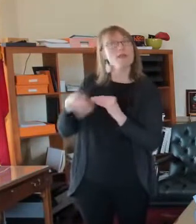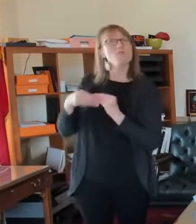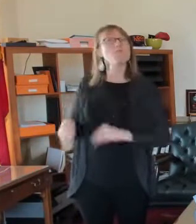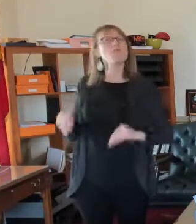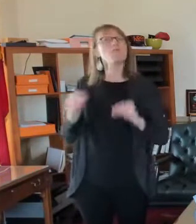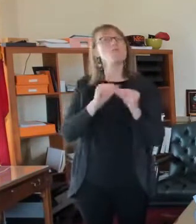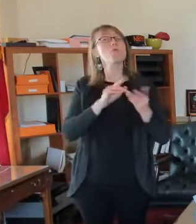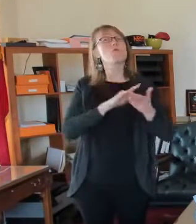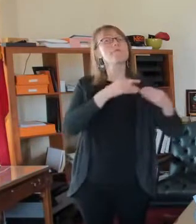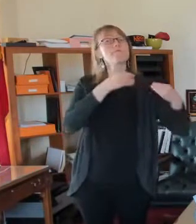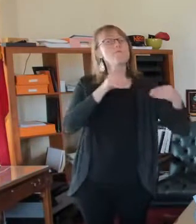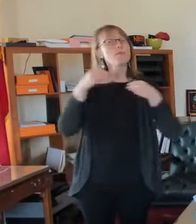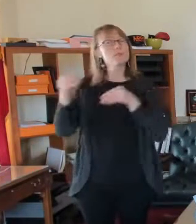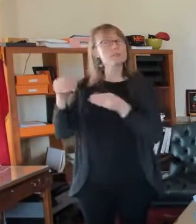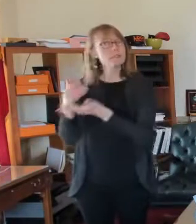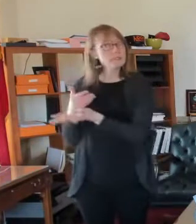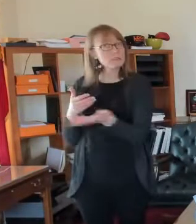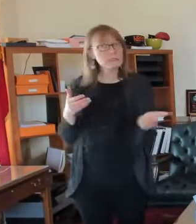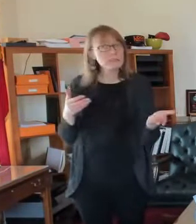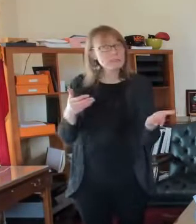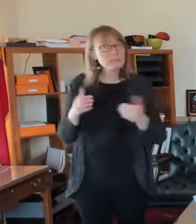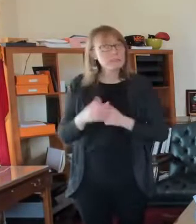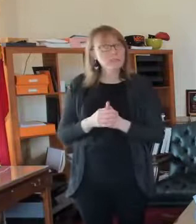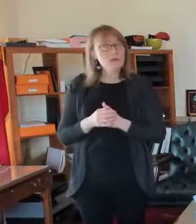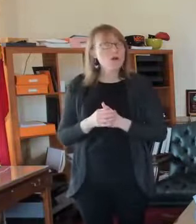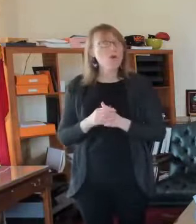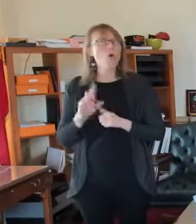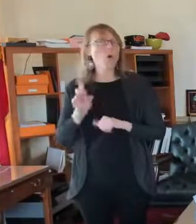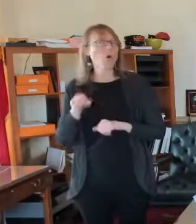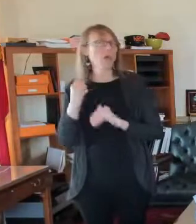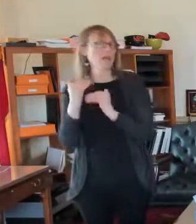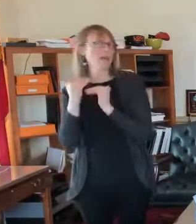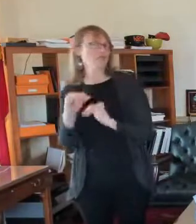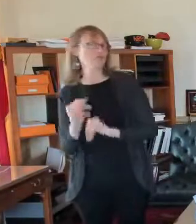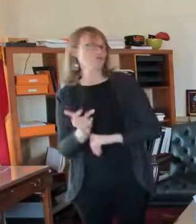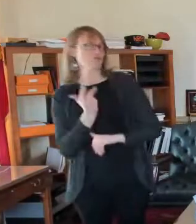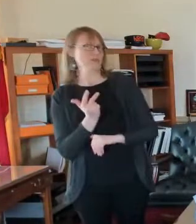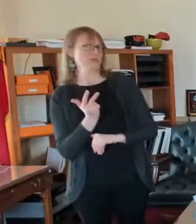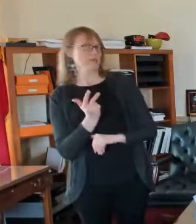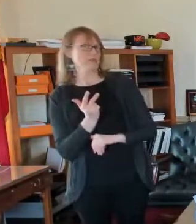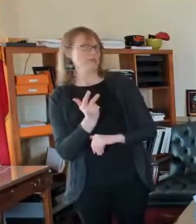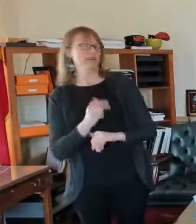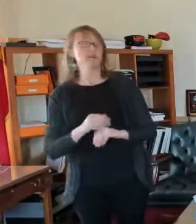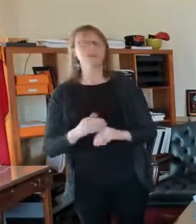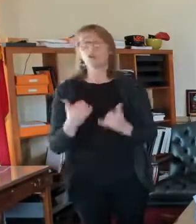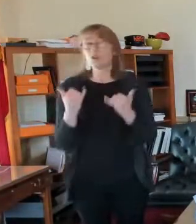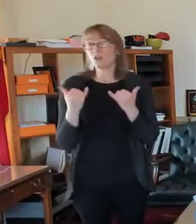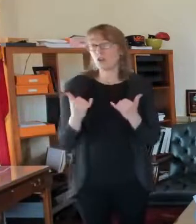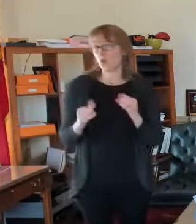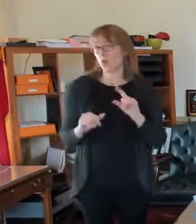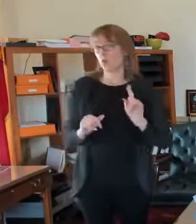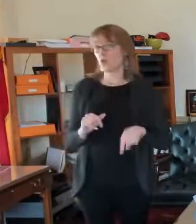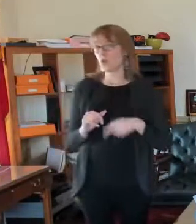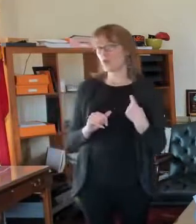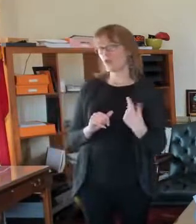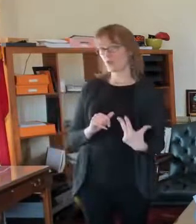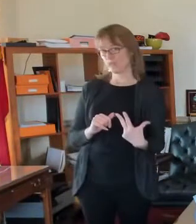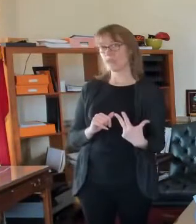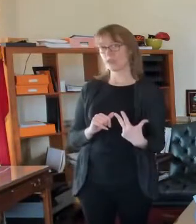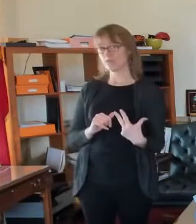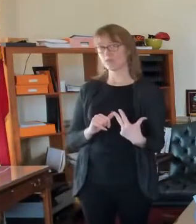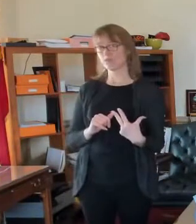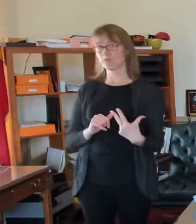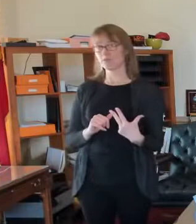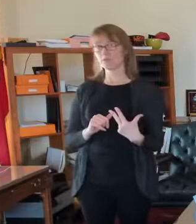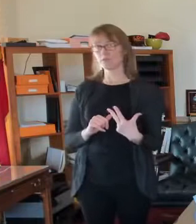receiving vaccines. it still only the three health marks? Uh, Joe, right now it is still only the three health marks, but we do expect, I